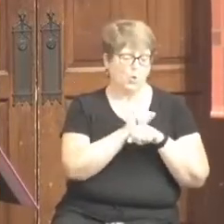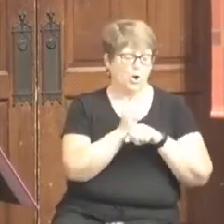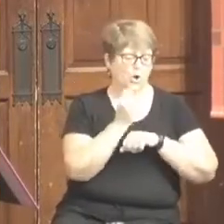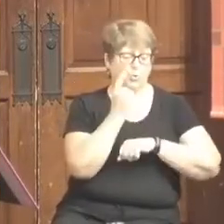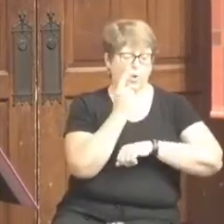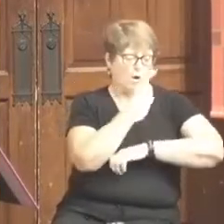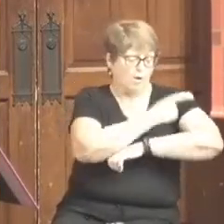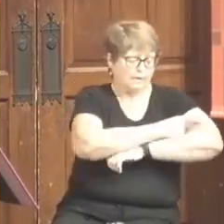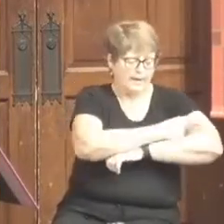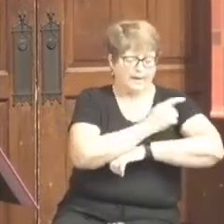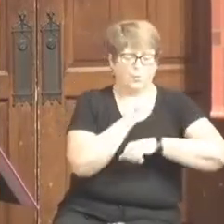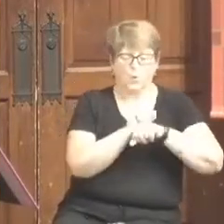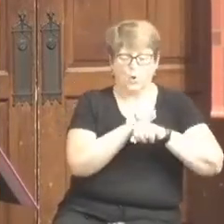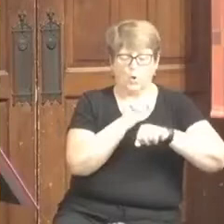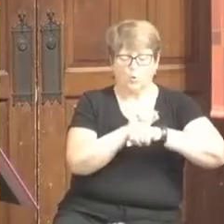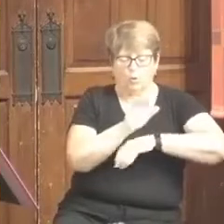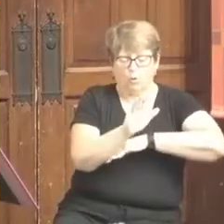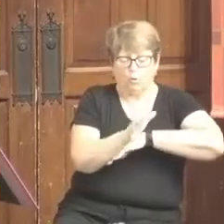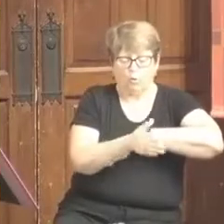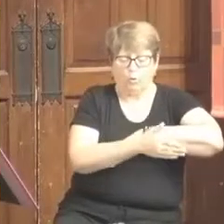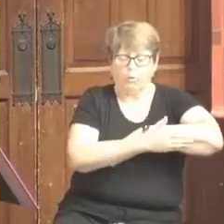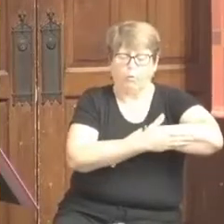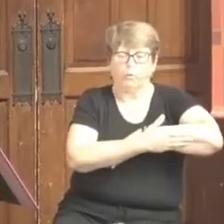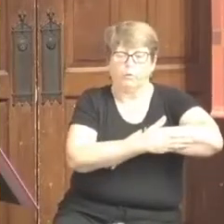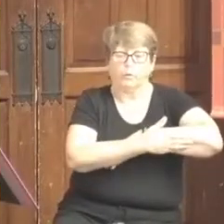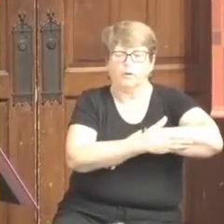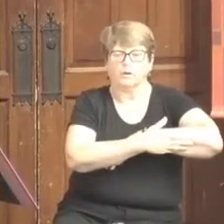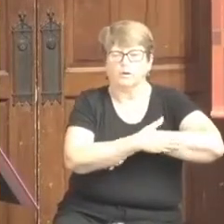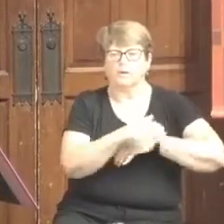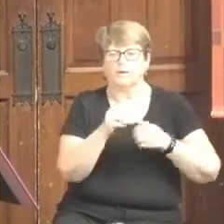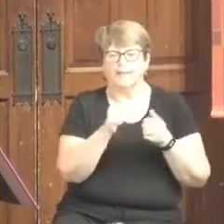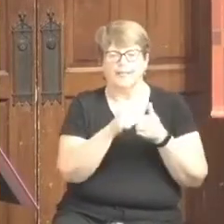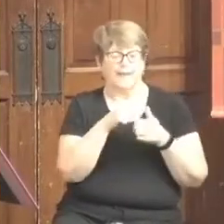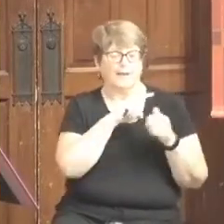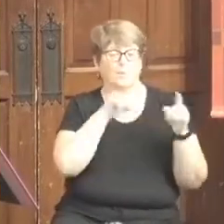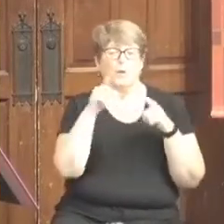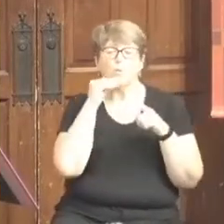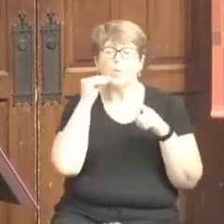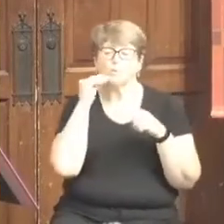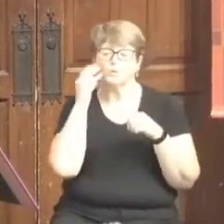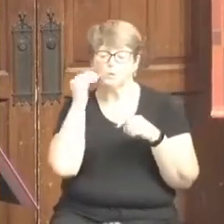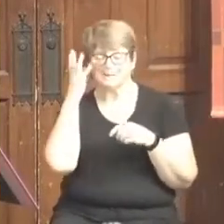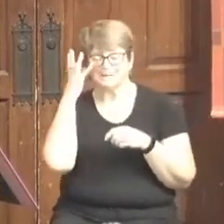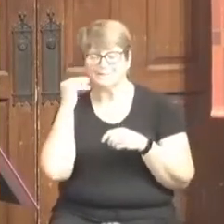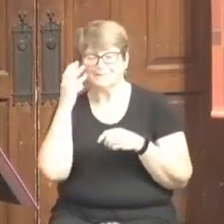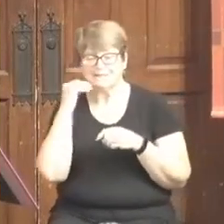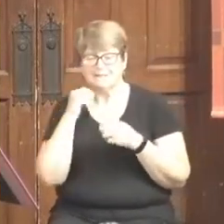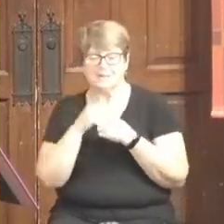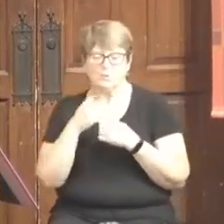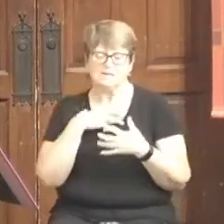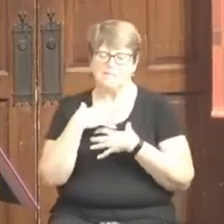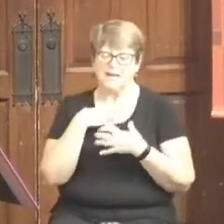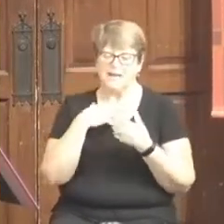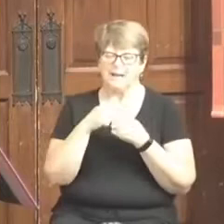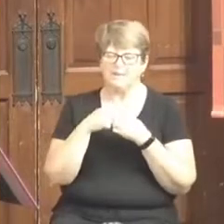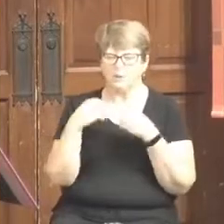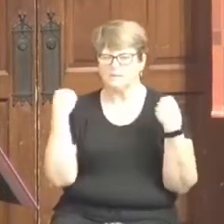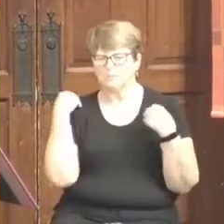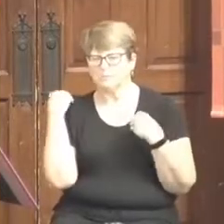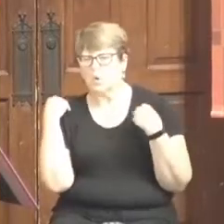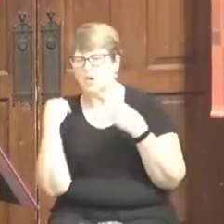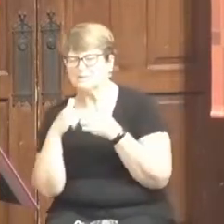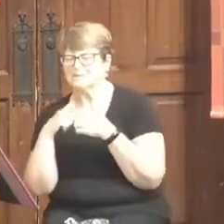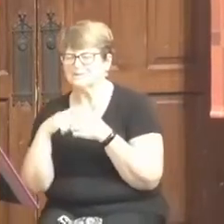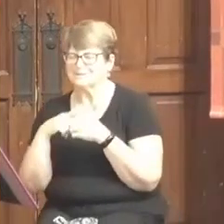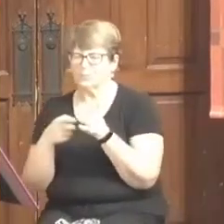home and get some sleep. And the boss said, be back in eight hours. And he complained about his boss and the work